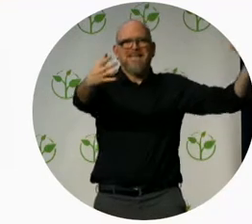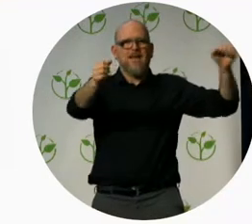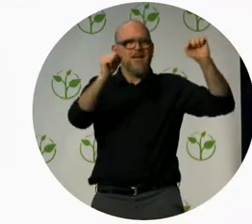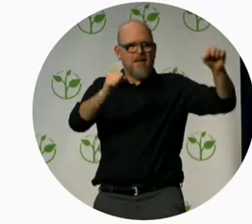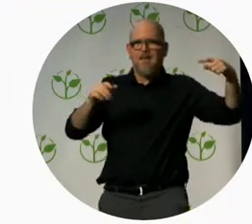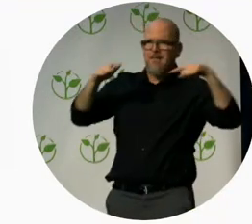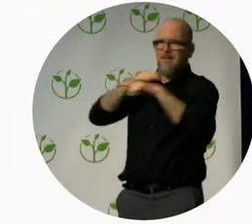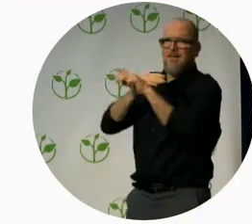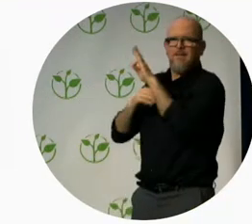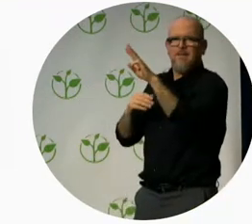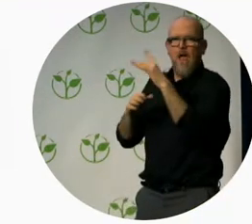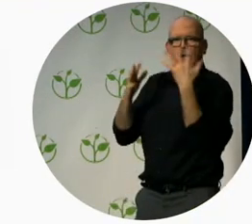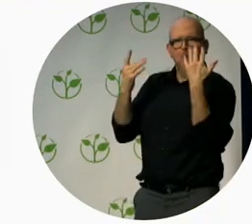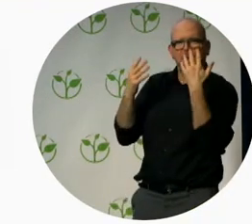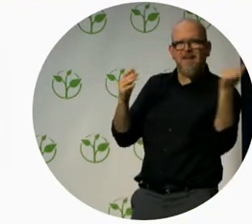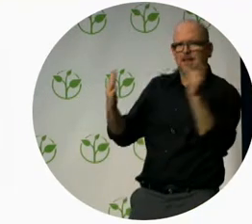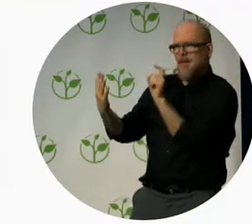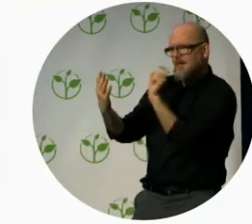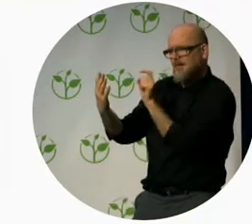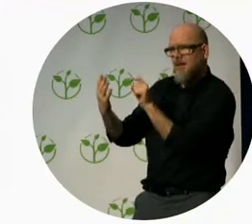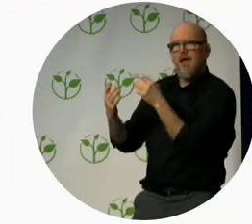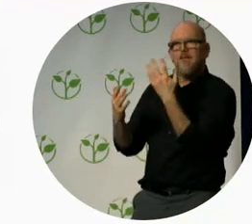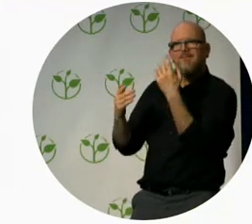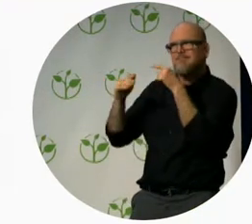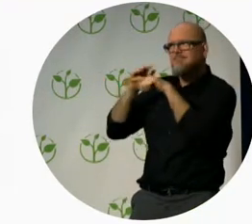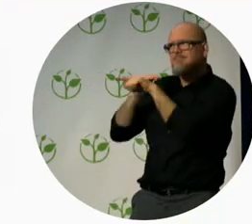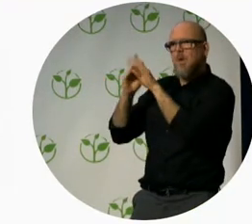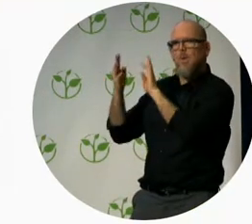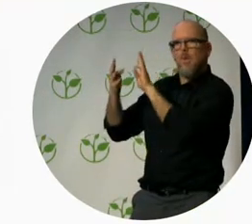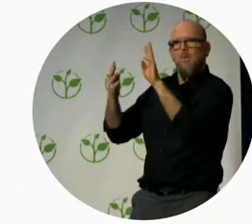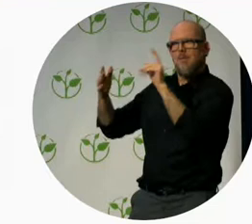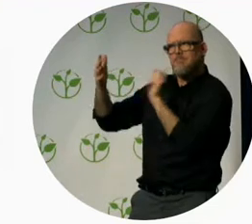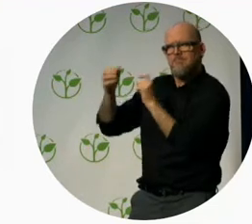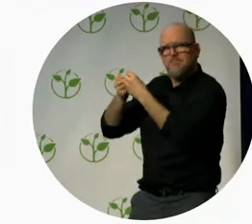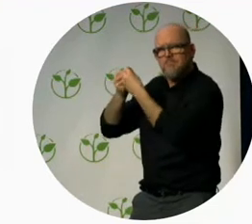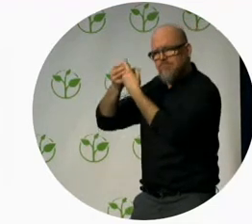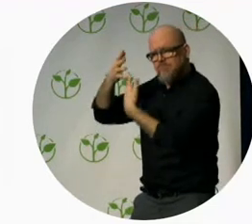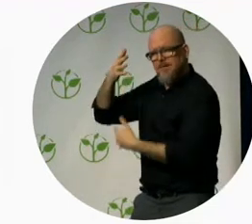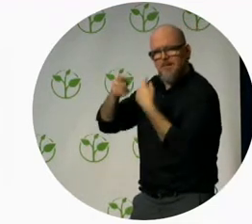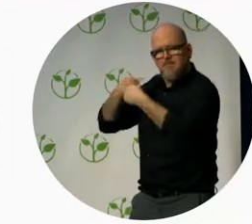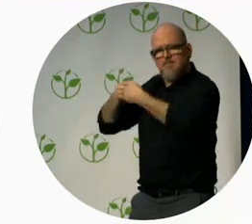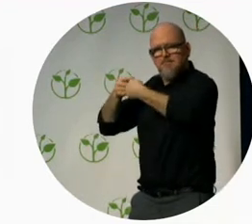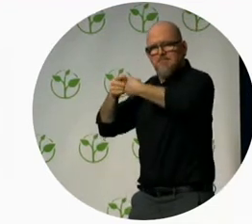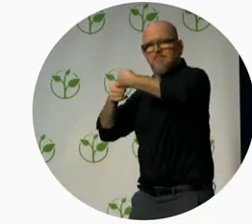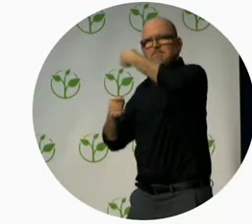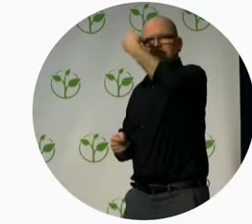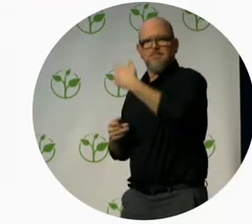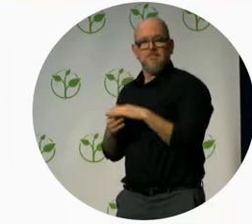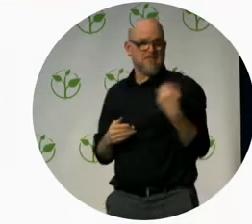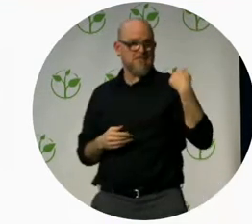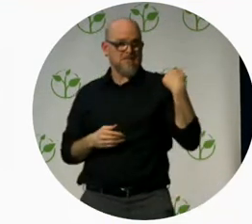third anniversary of understood.org we supported 2.3 million people that's